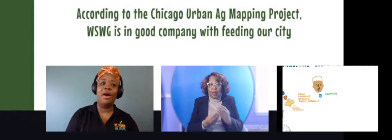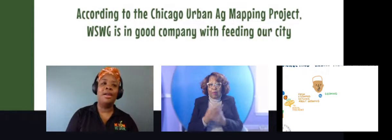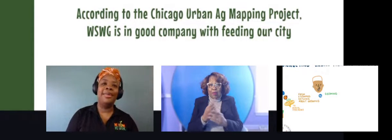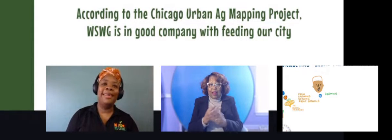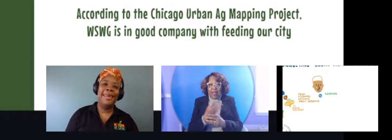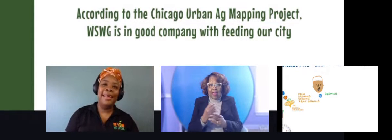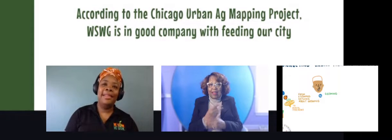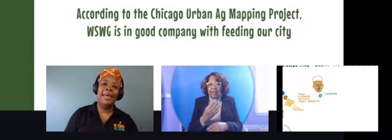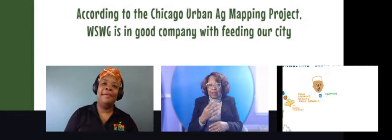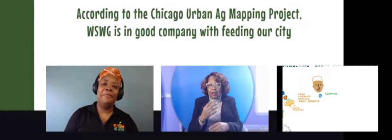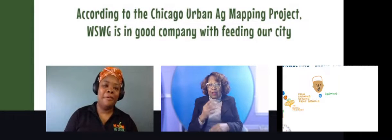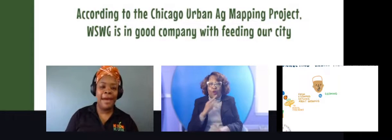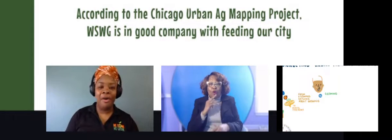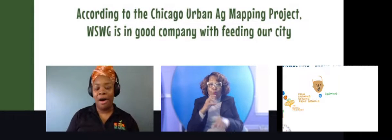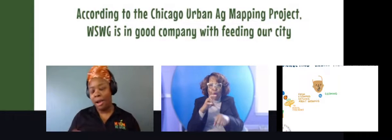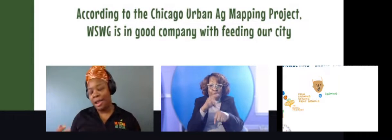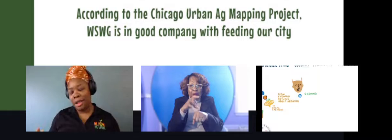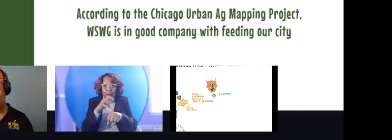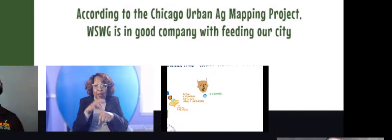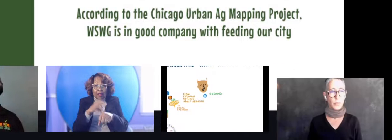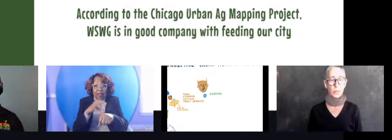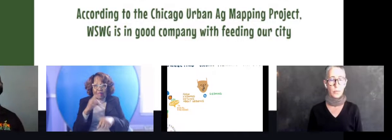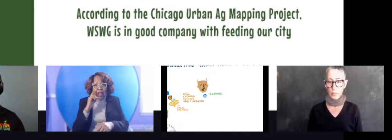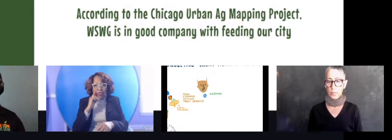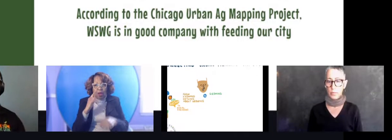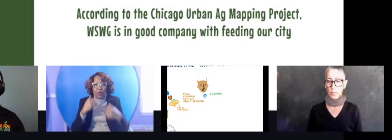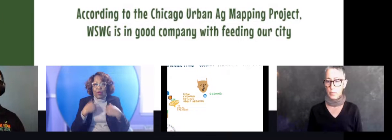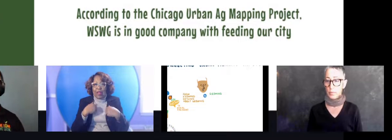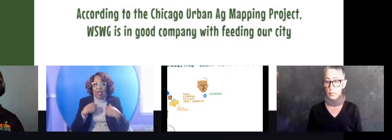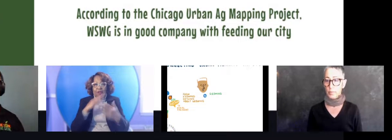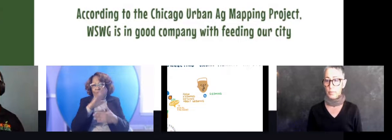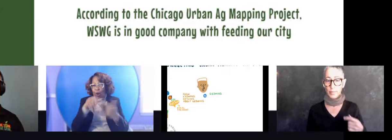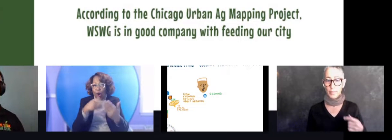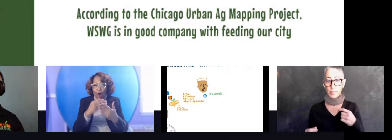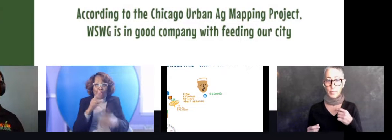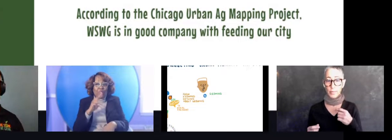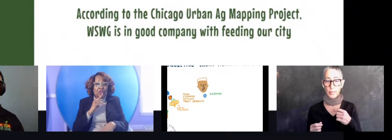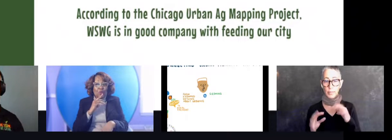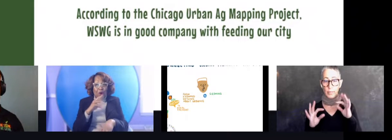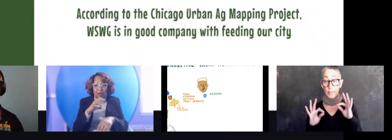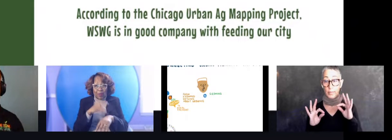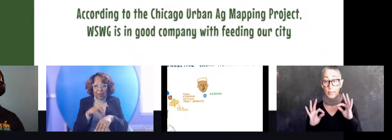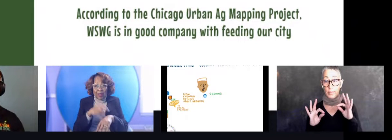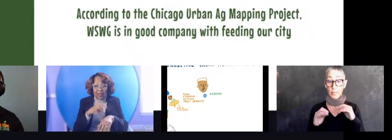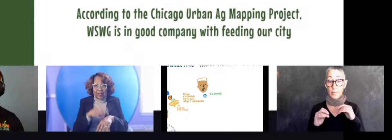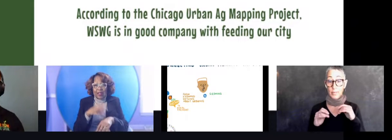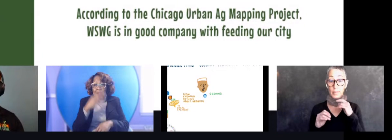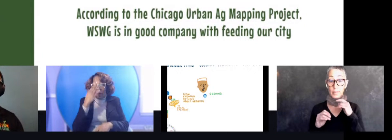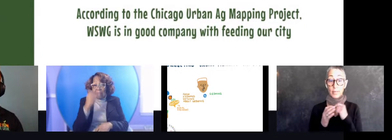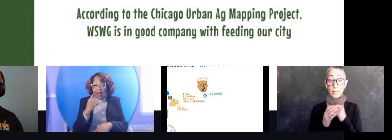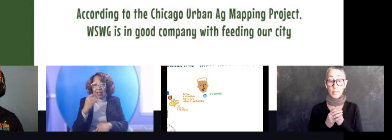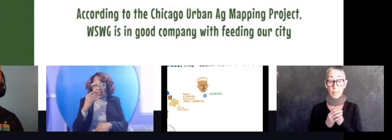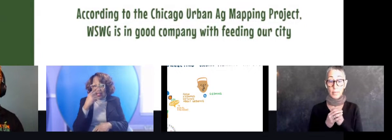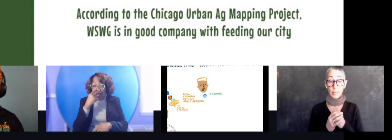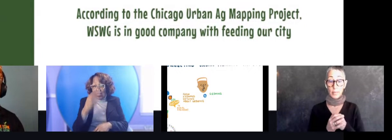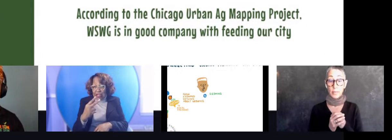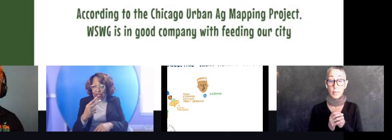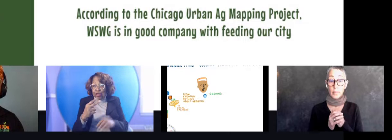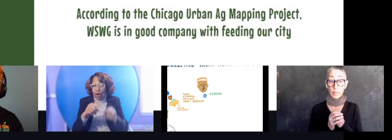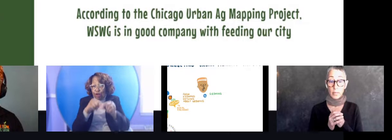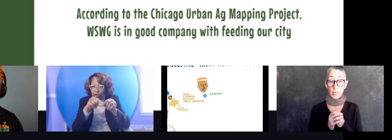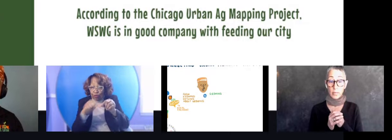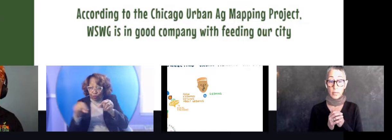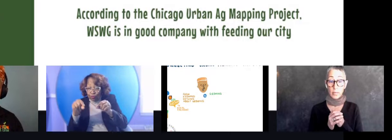And I thought that we were going to have all of this good watermelon to eat because I saw the ovule, uh, pop out, didn't